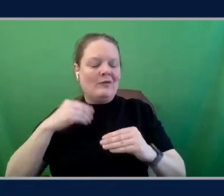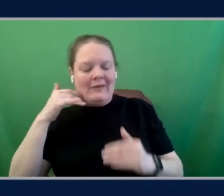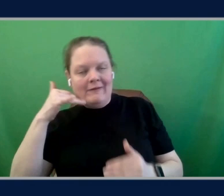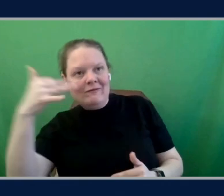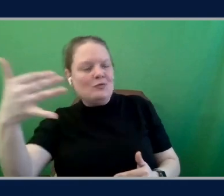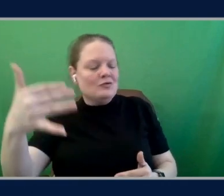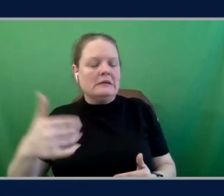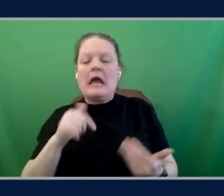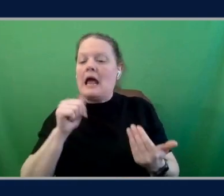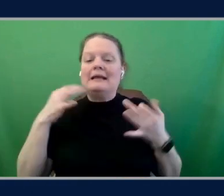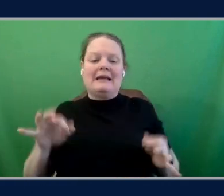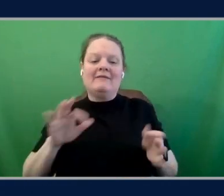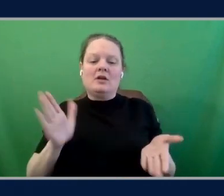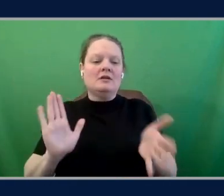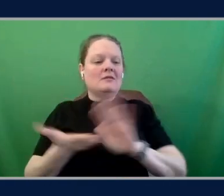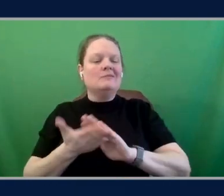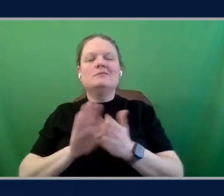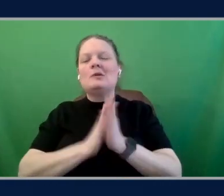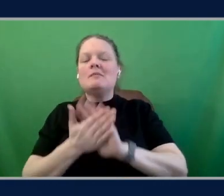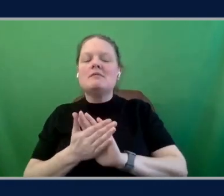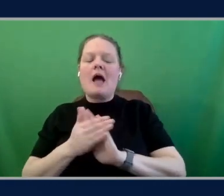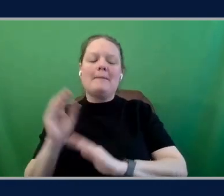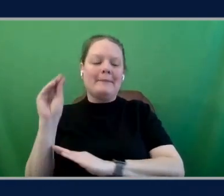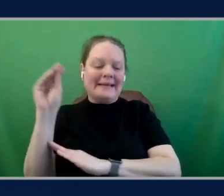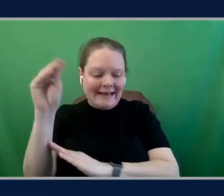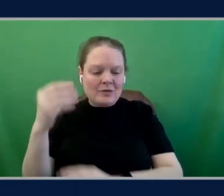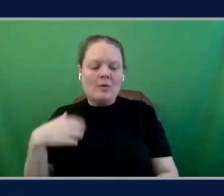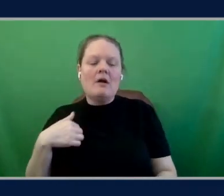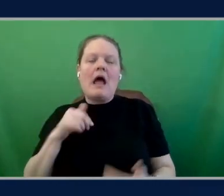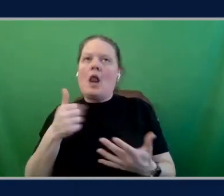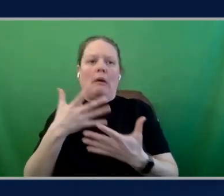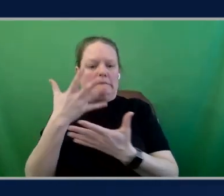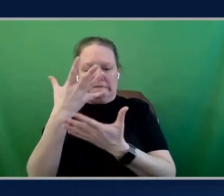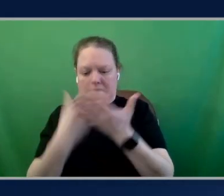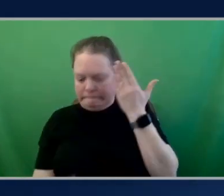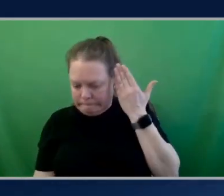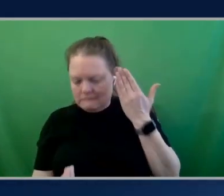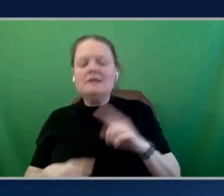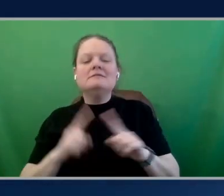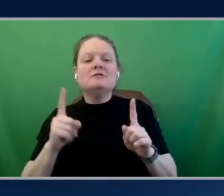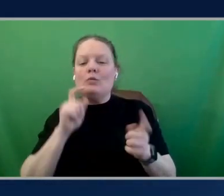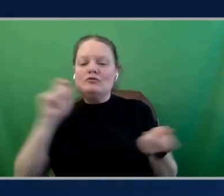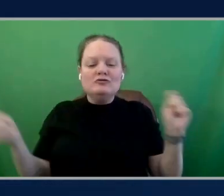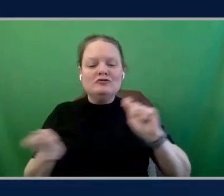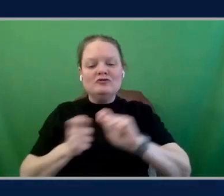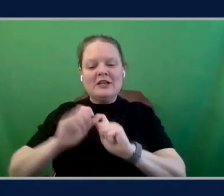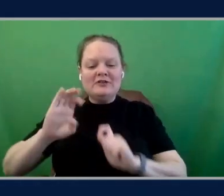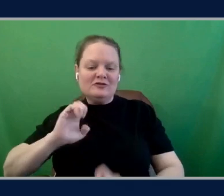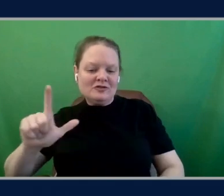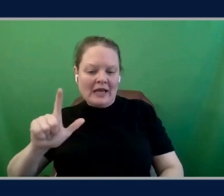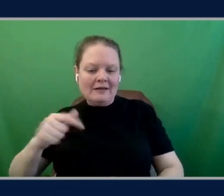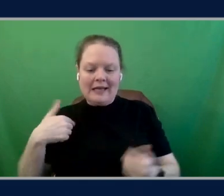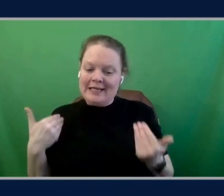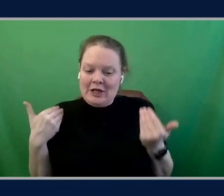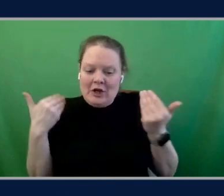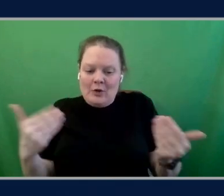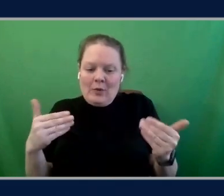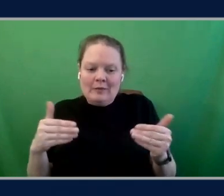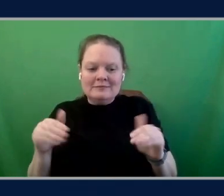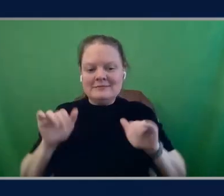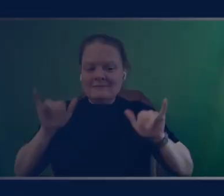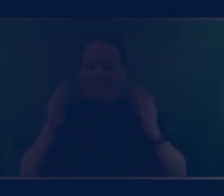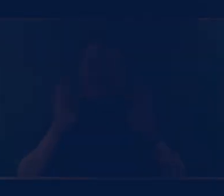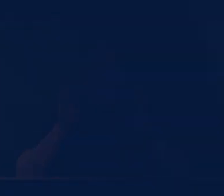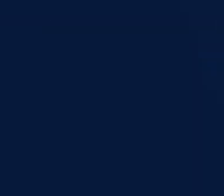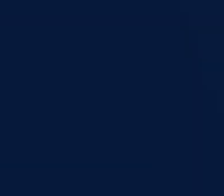a dinosaur. I definitely don't want to go extinct. So don't change the channel. And here we go. Stay tuned for the rest of developer day.